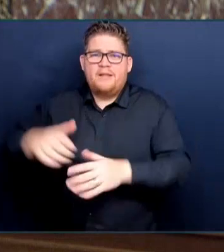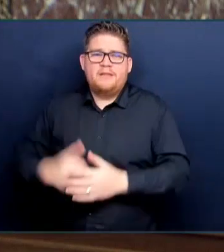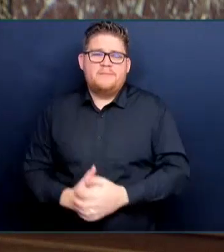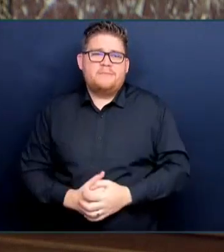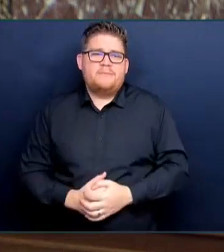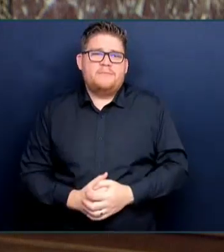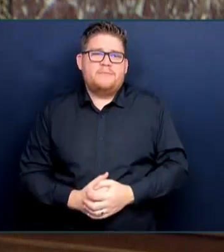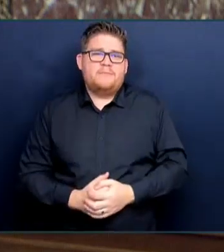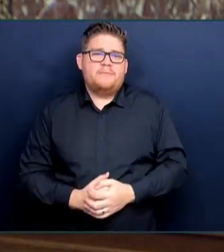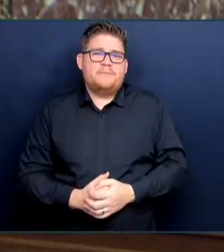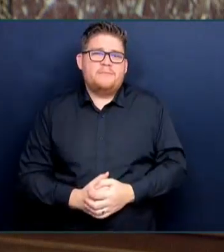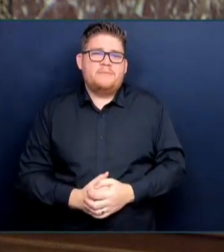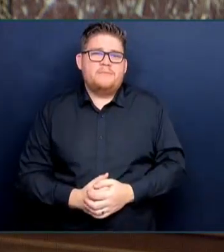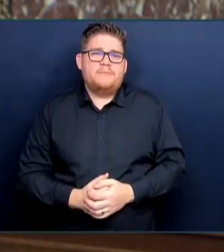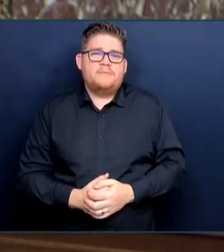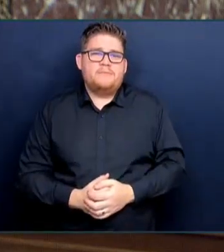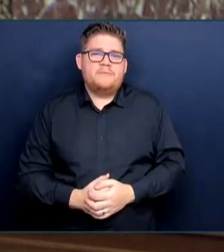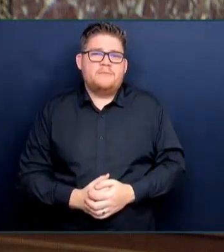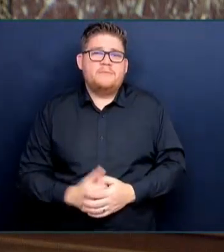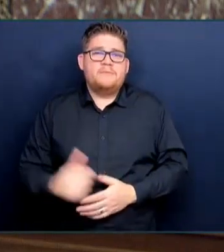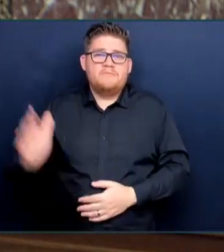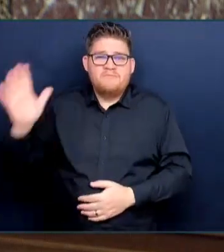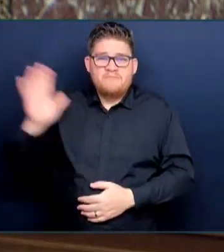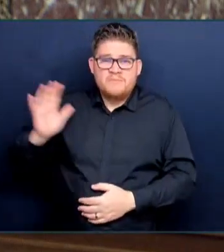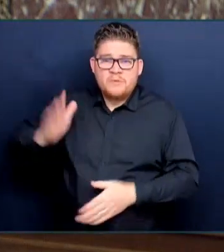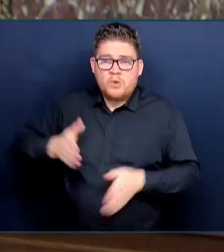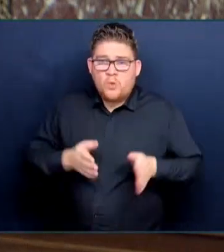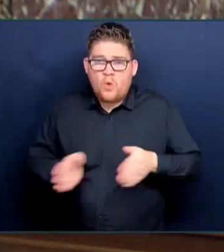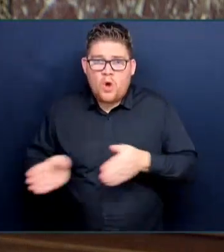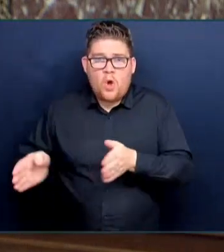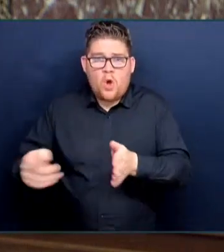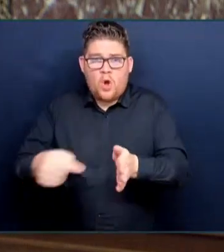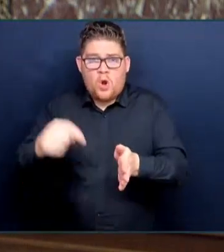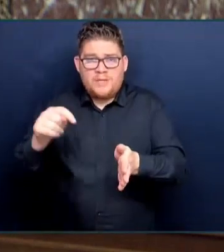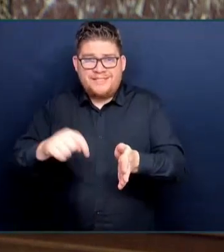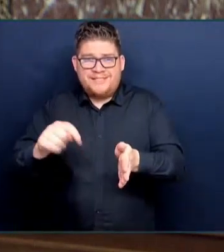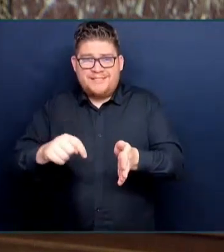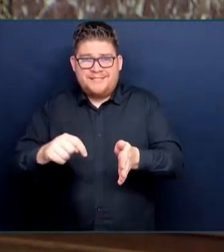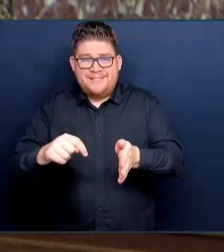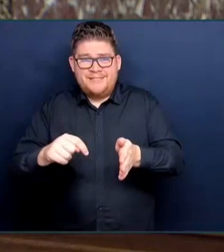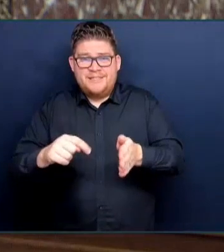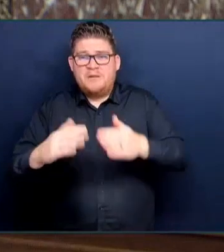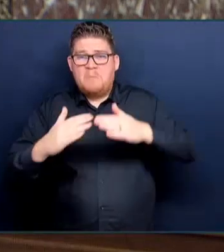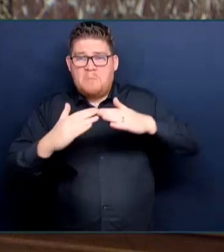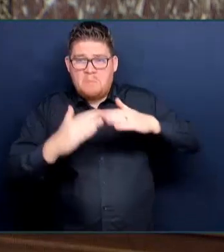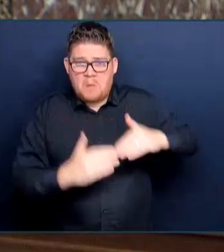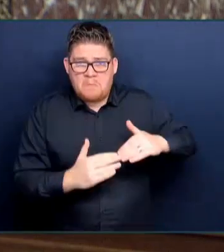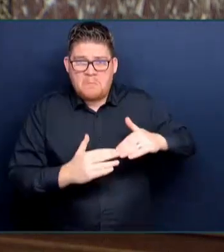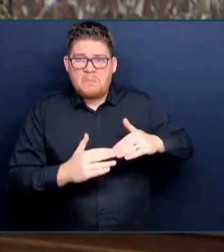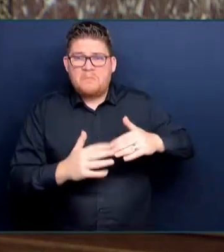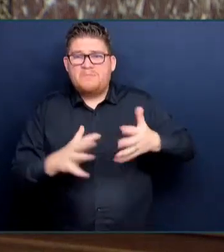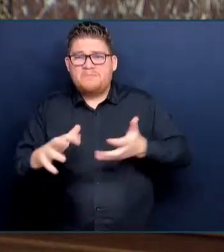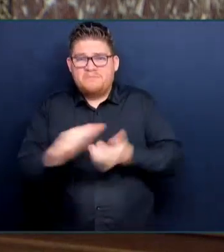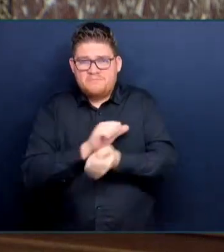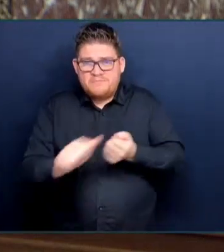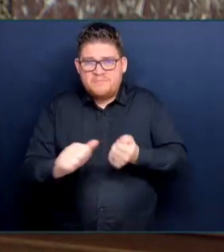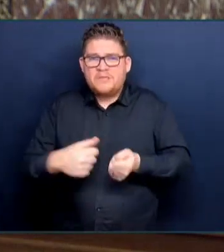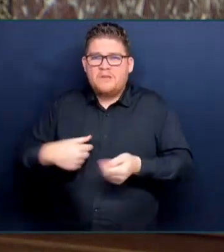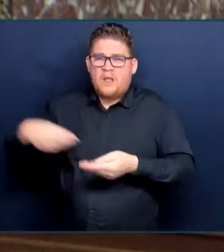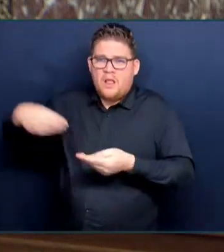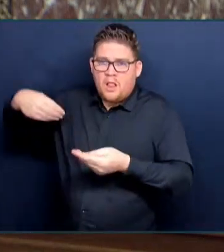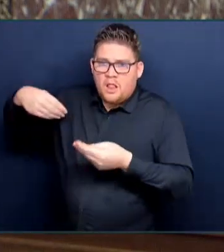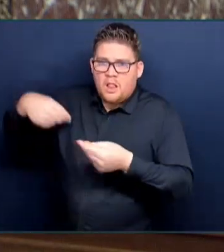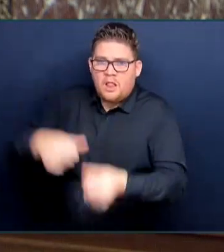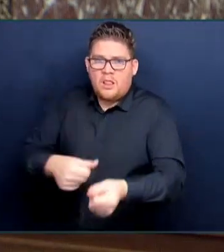hundreds of roads, this government has spared no expense to get people to and from work, to and from school, to use the construction